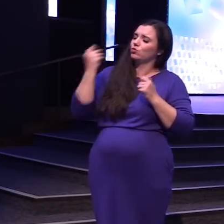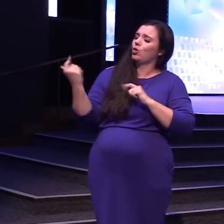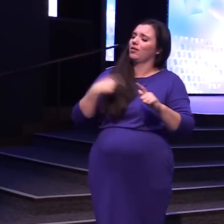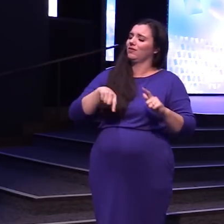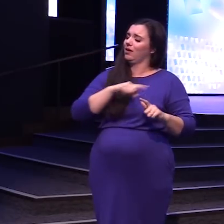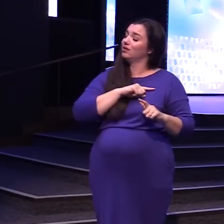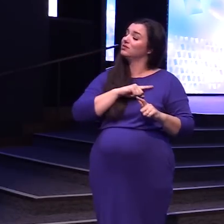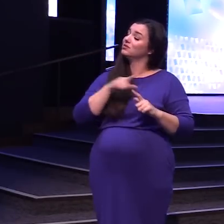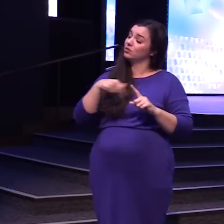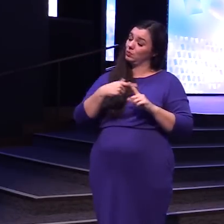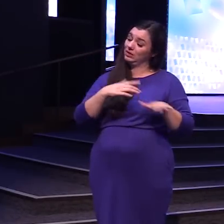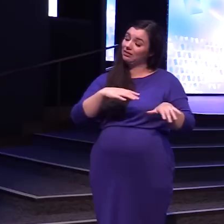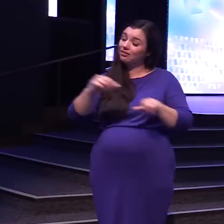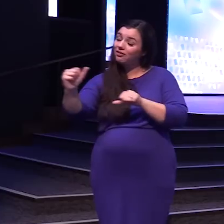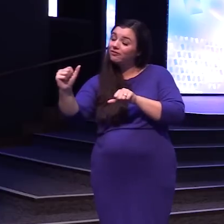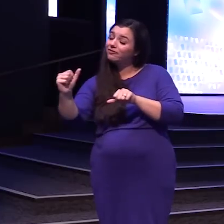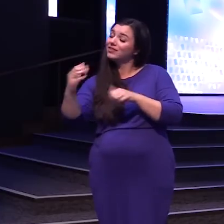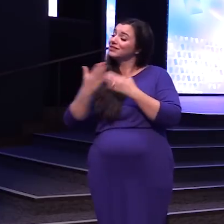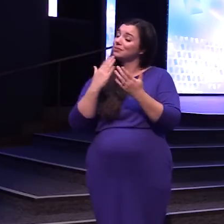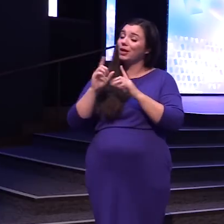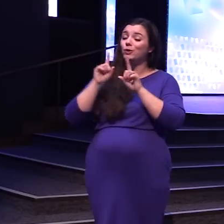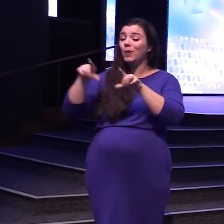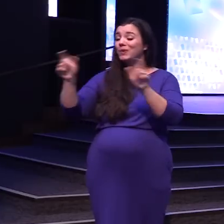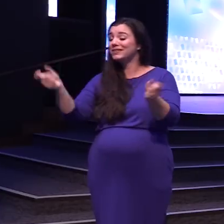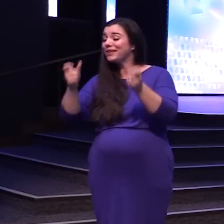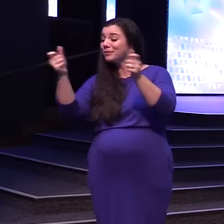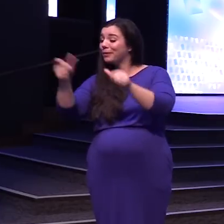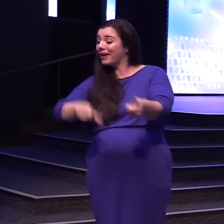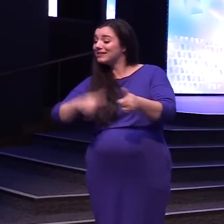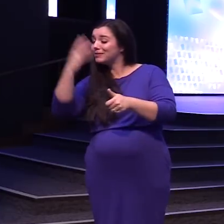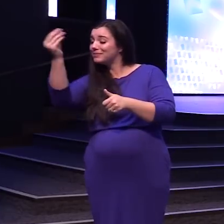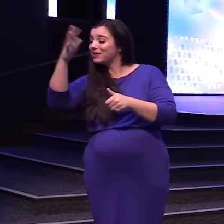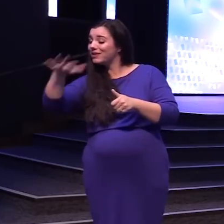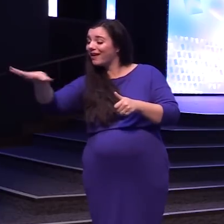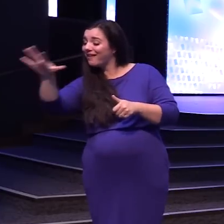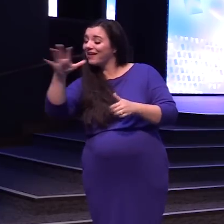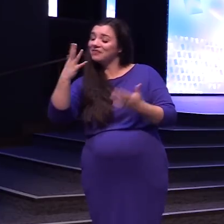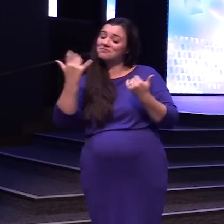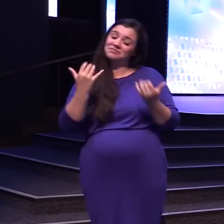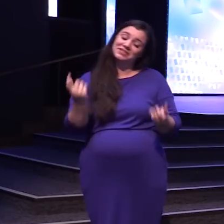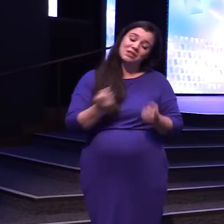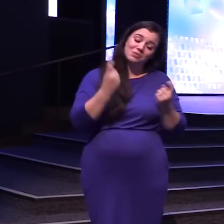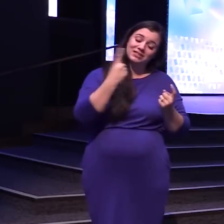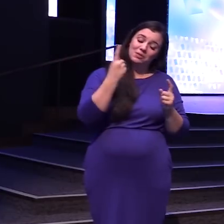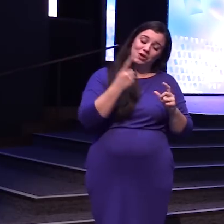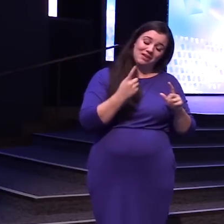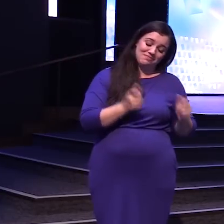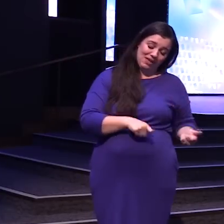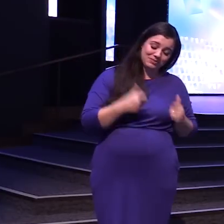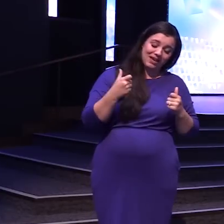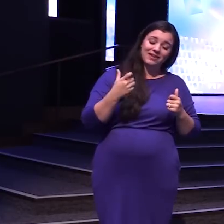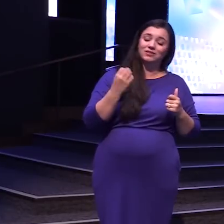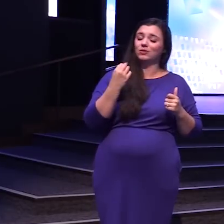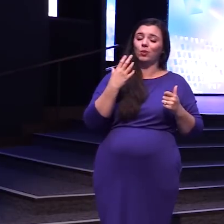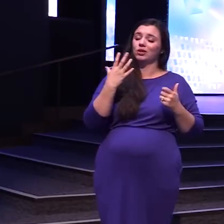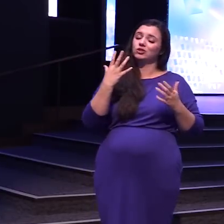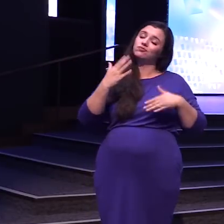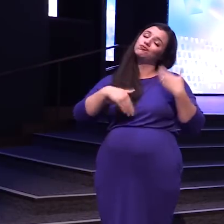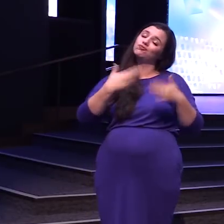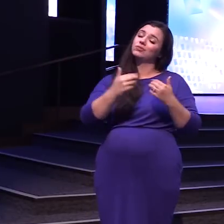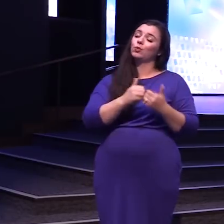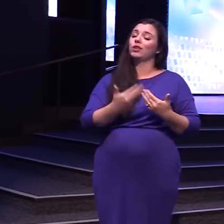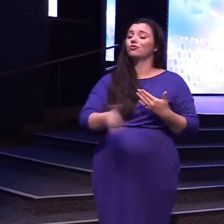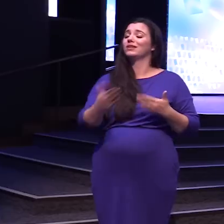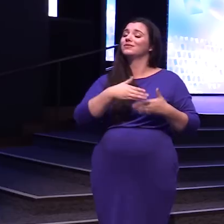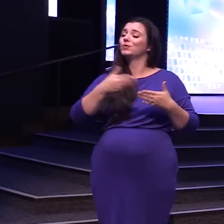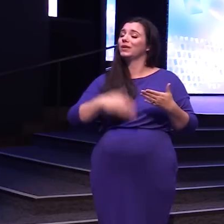Walk Out Of Here Whether We're Going To Celebrate Baptisms Outside Whether We're Celebrating Somebody Getting Baptized Or We're Just Going On With The Rest Of